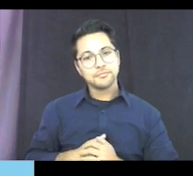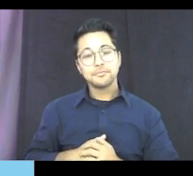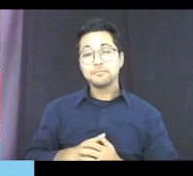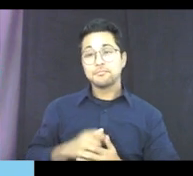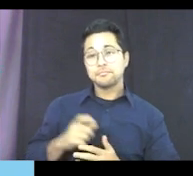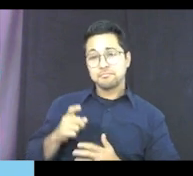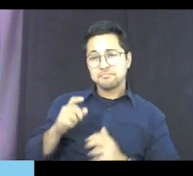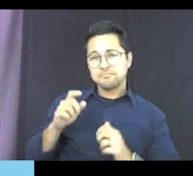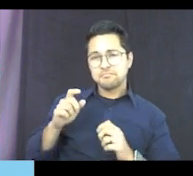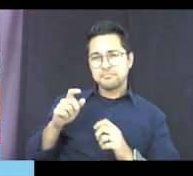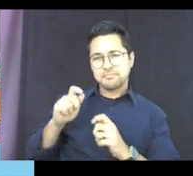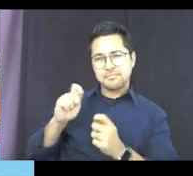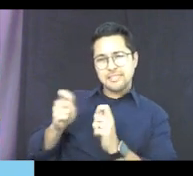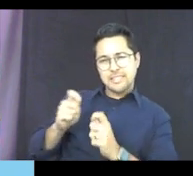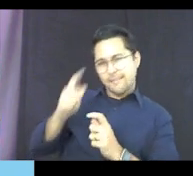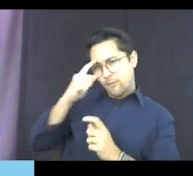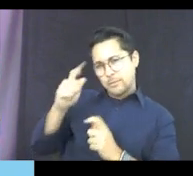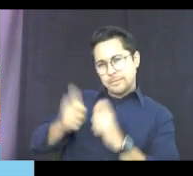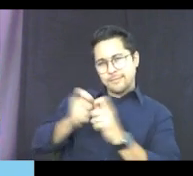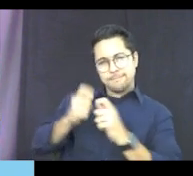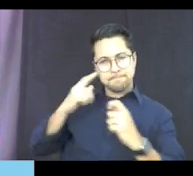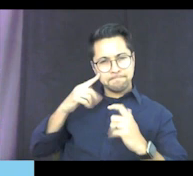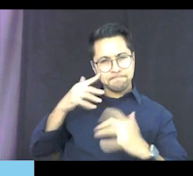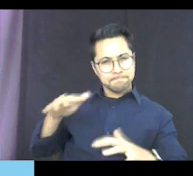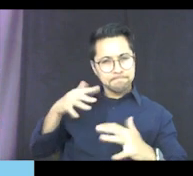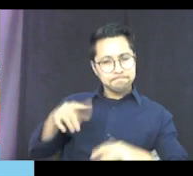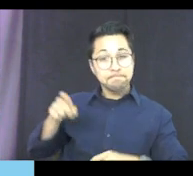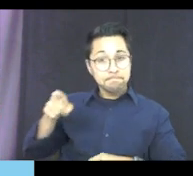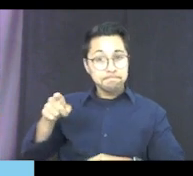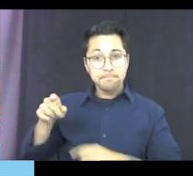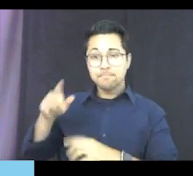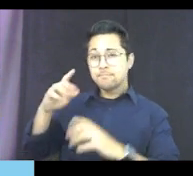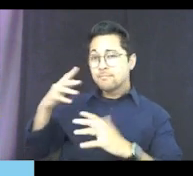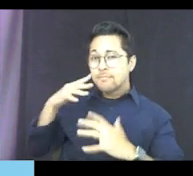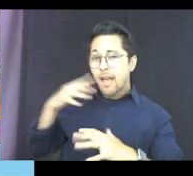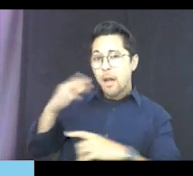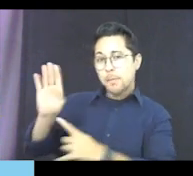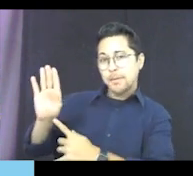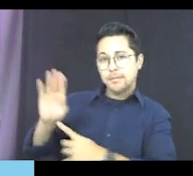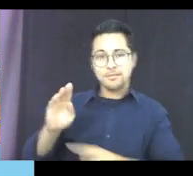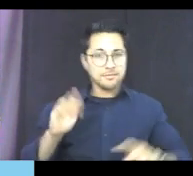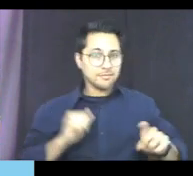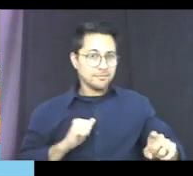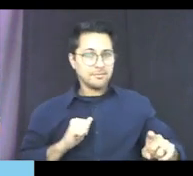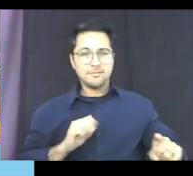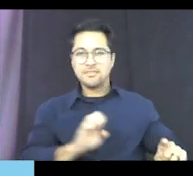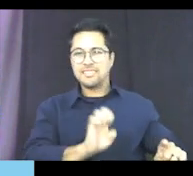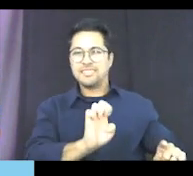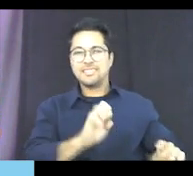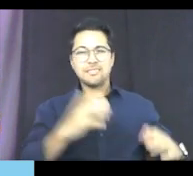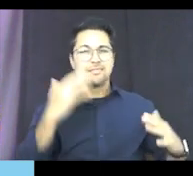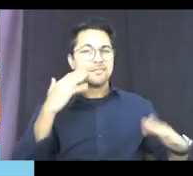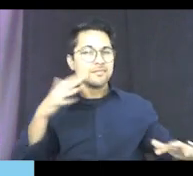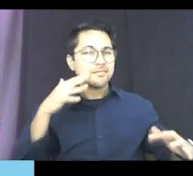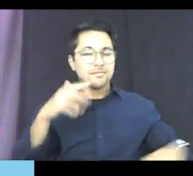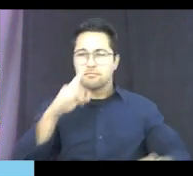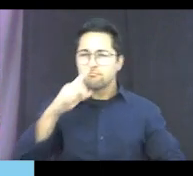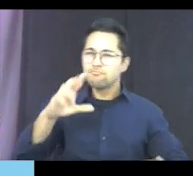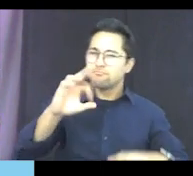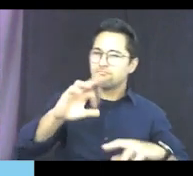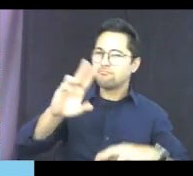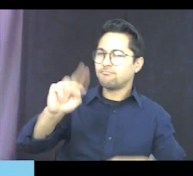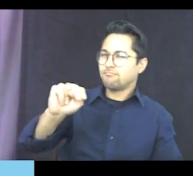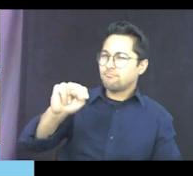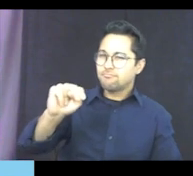tuned to different sounds. So this one is a B, and this one is an E. So they're really fun